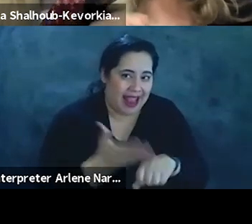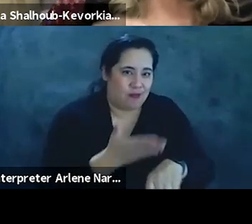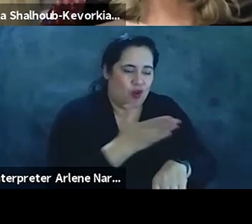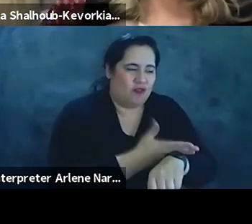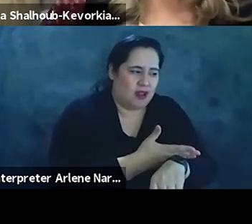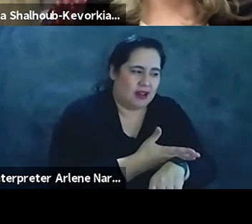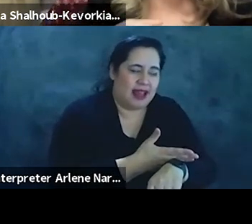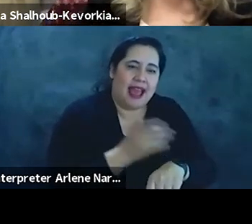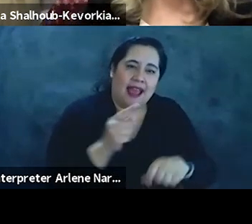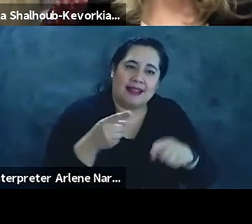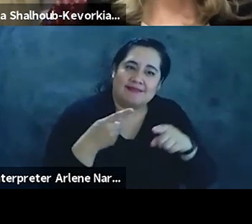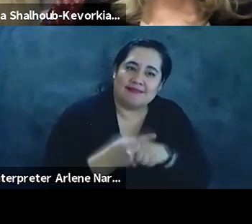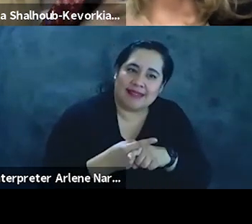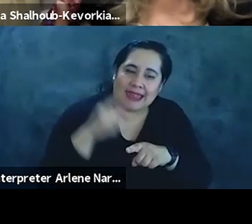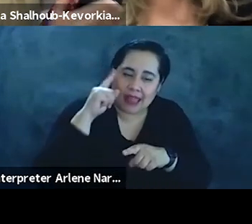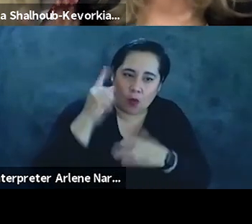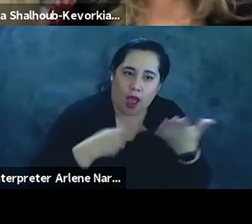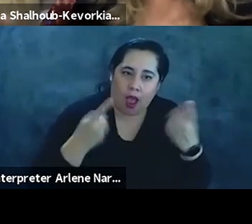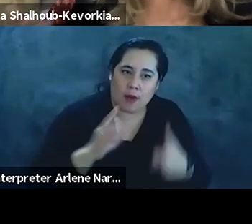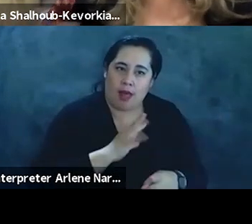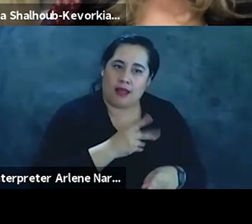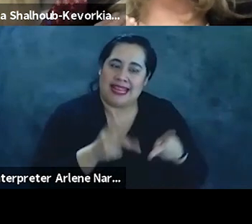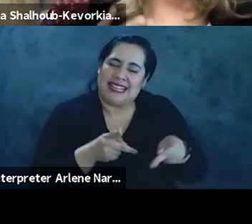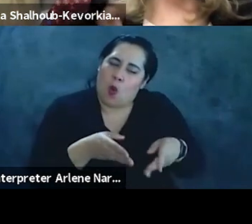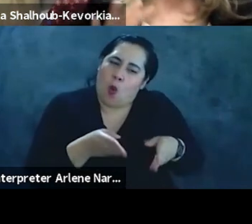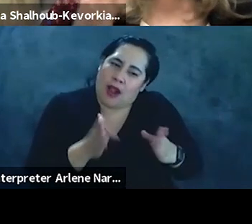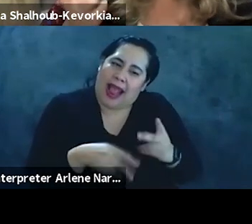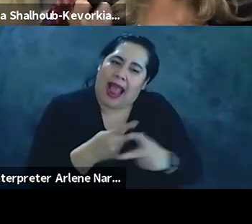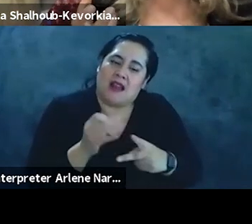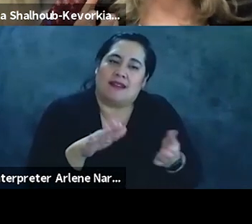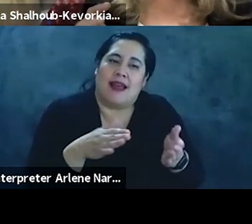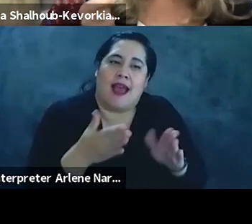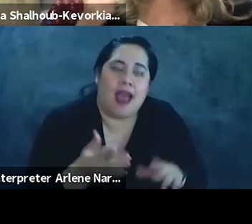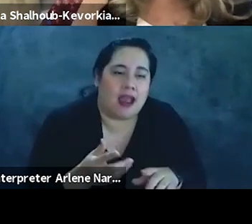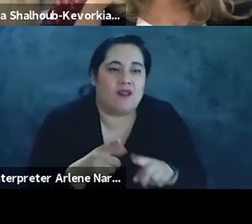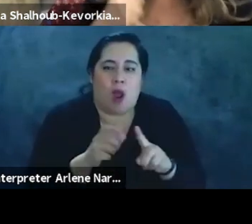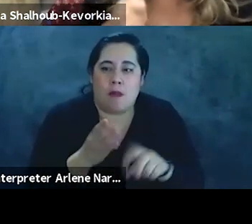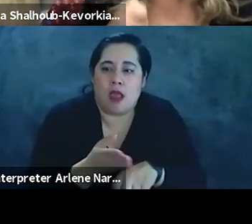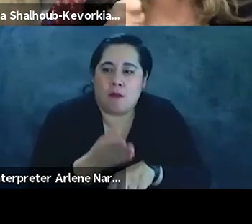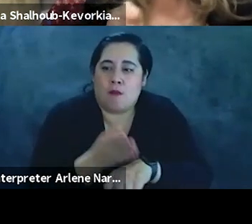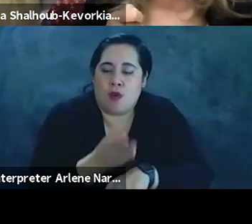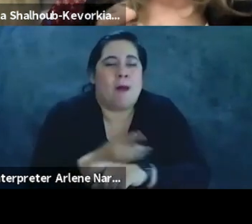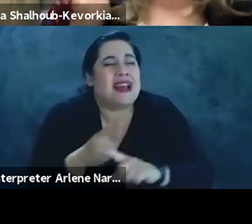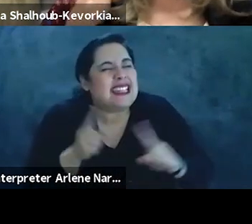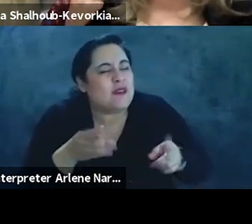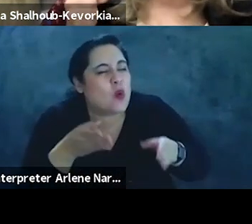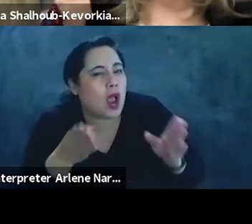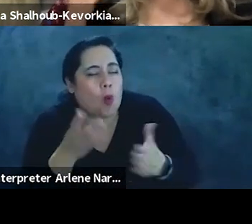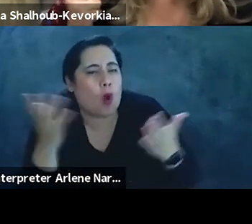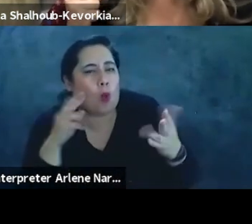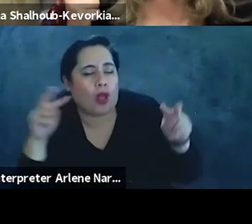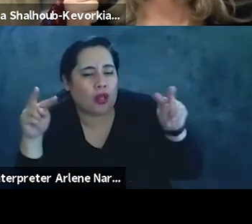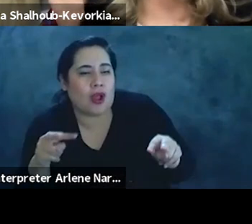what is happening to palestinians here is a mode of dying from improvement but it's a different way but what we're looking at is not